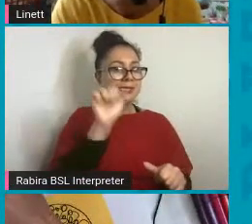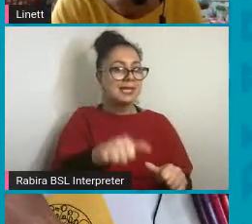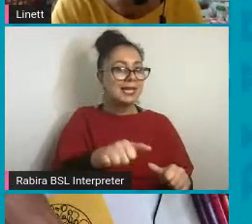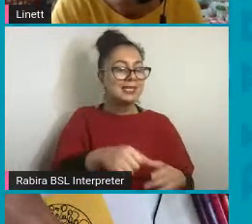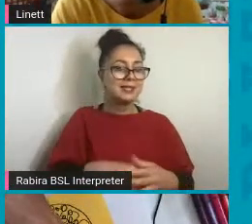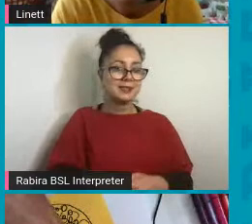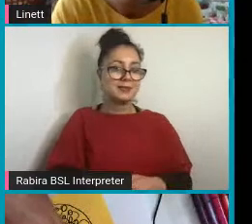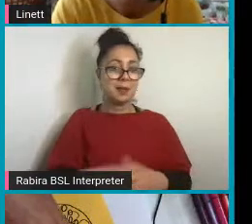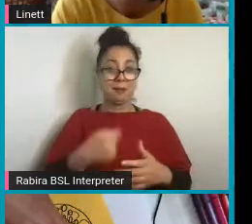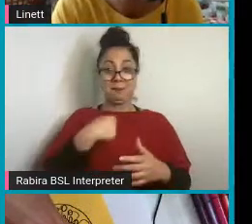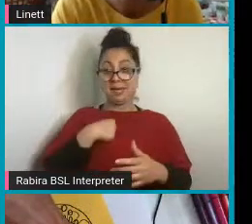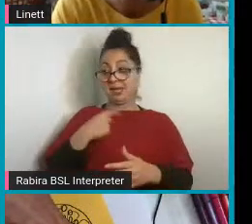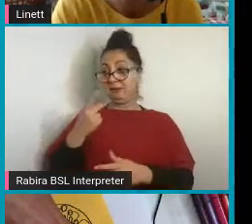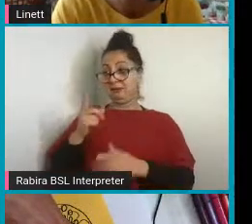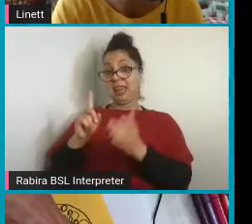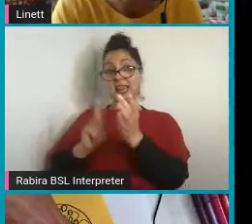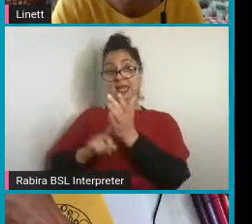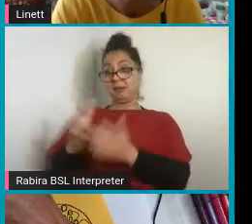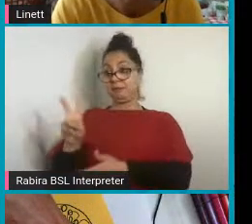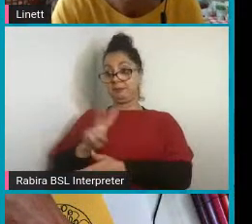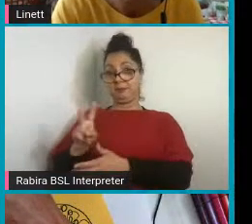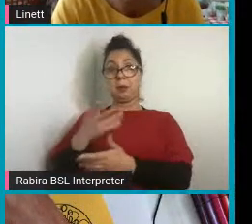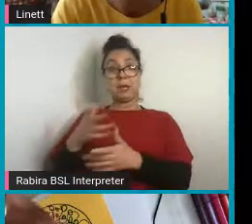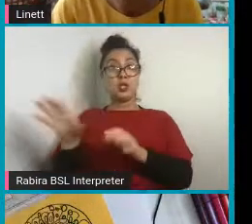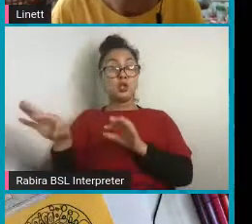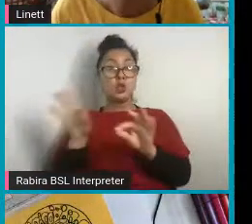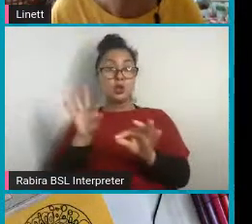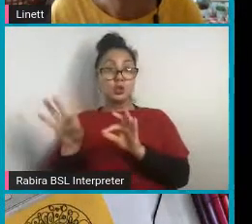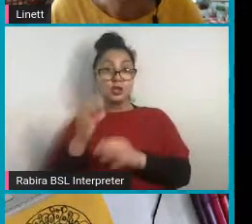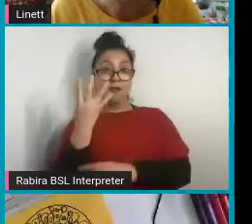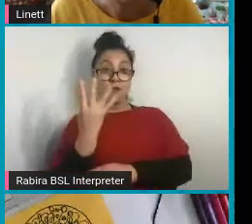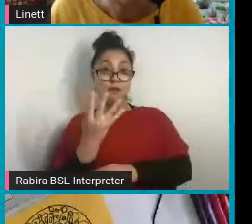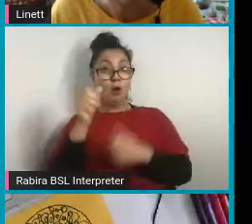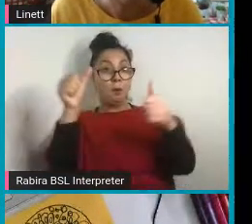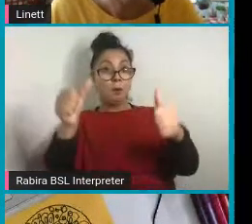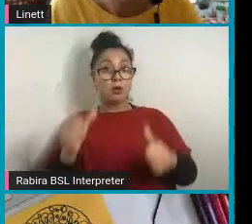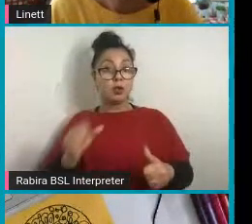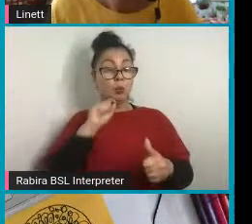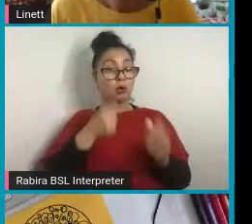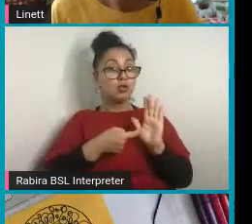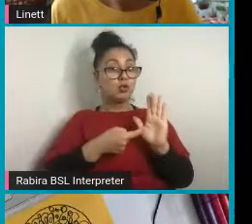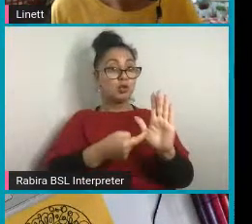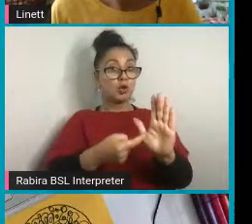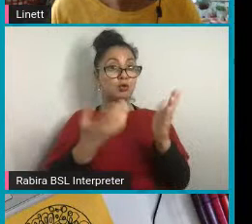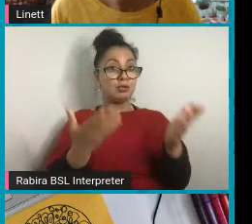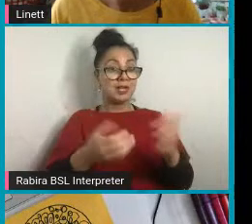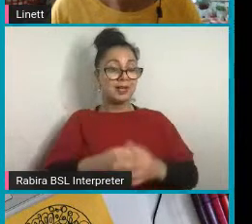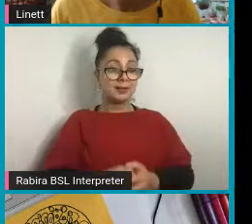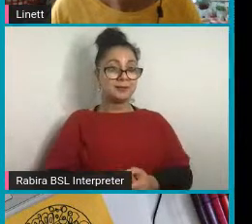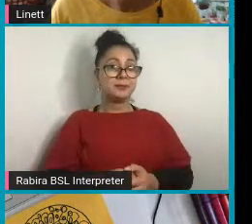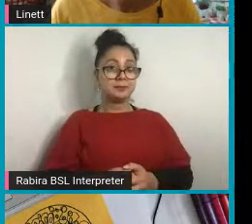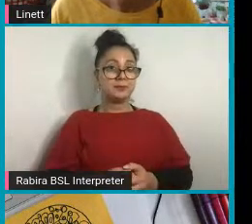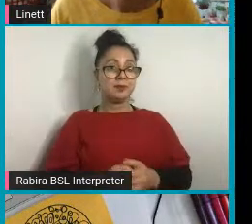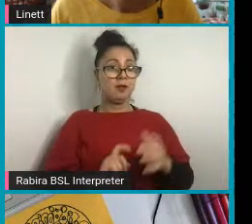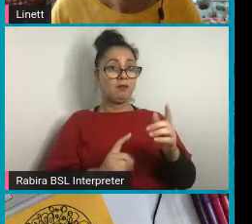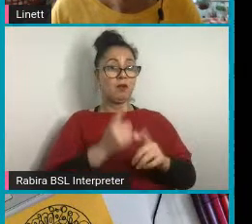So me and Lynette have chosen four posters that we're going to show you today. And the first two we'll